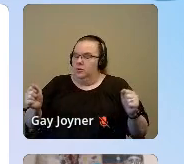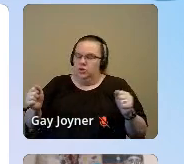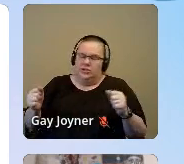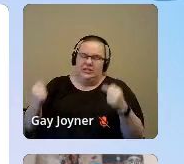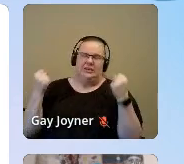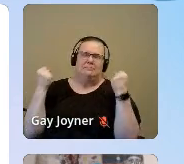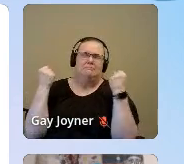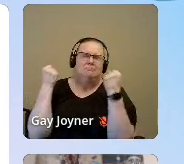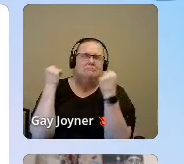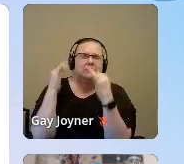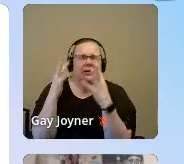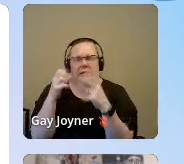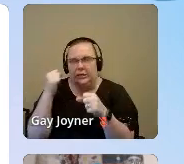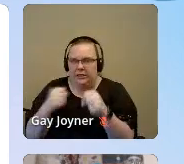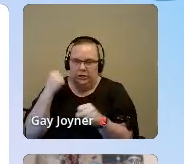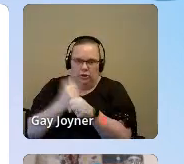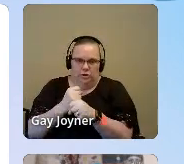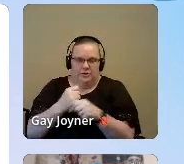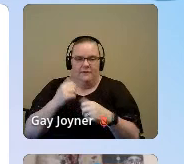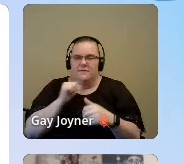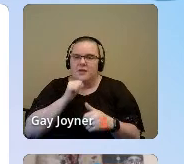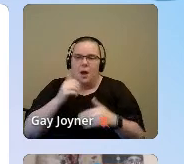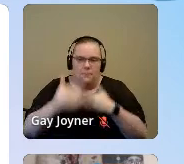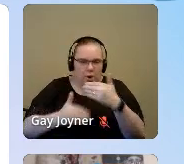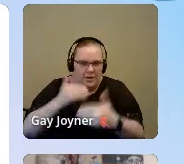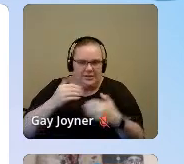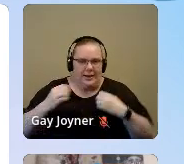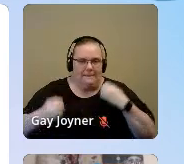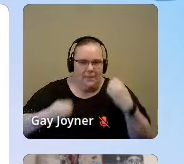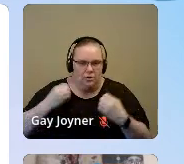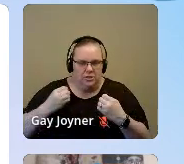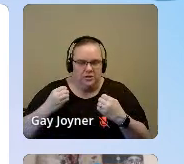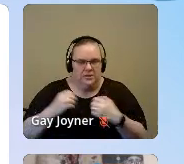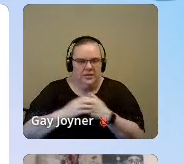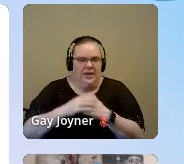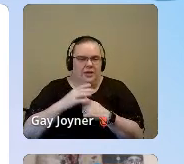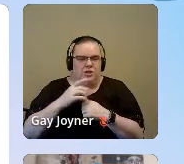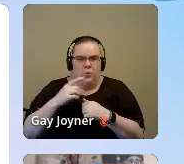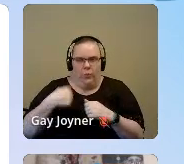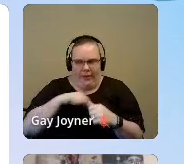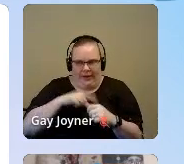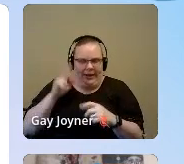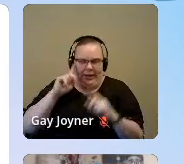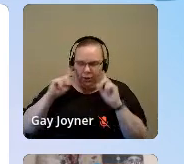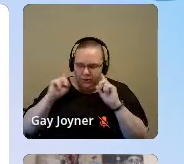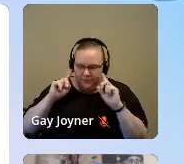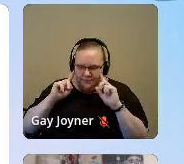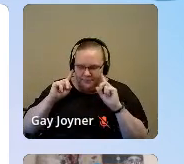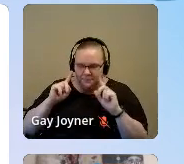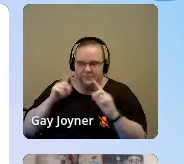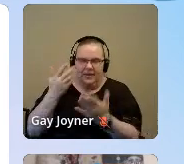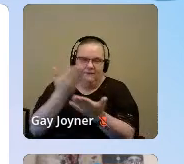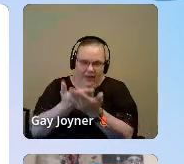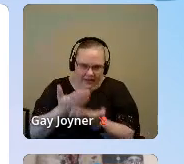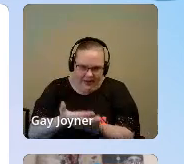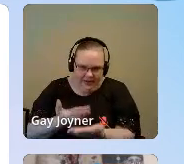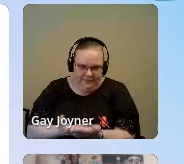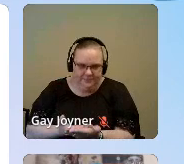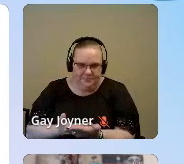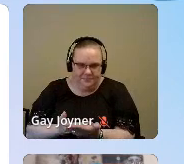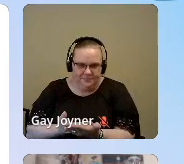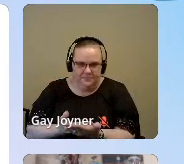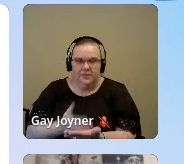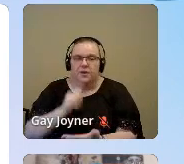emotions. So having that safe space so the feelings can be heard and validated. Karis advises folks don't have the knee-jerk